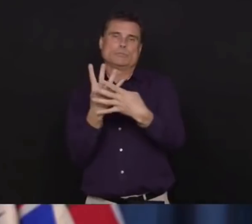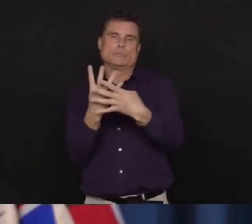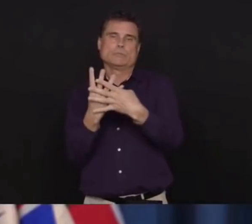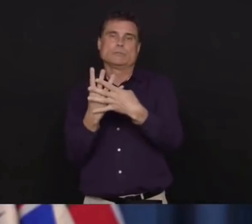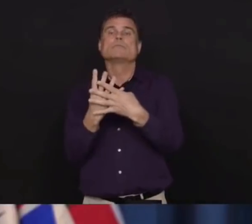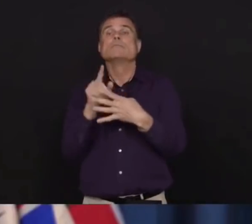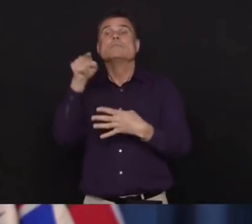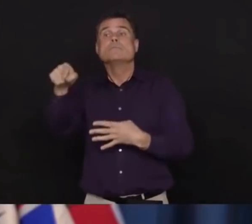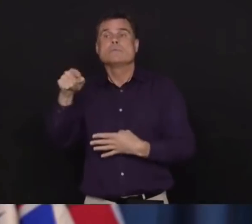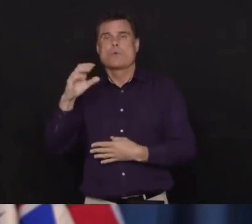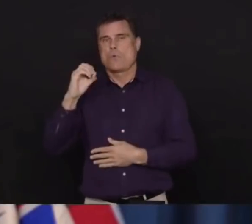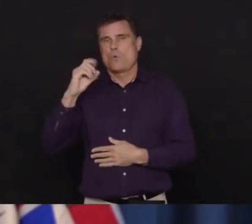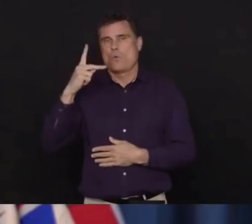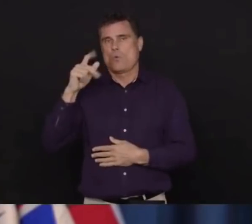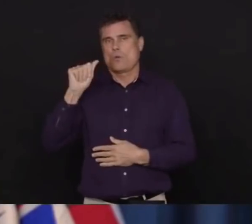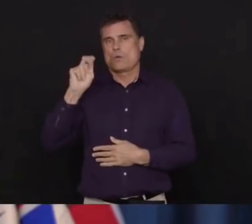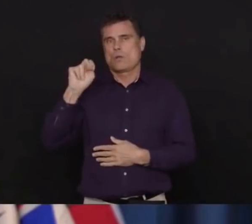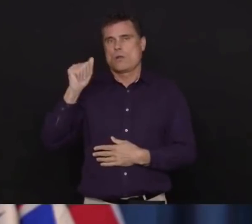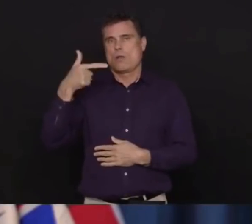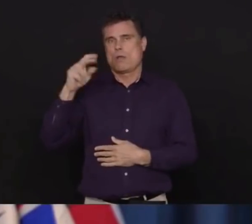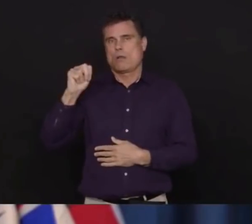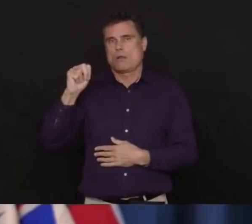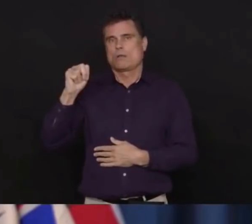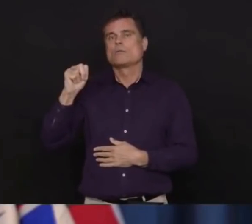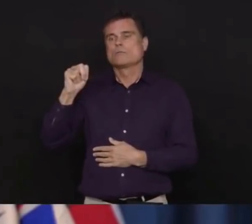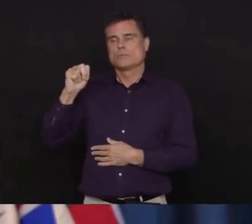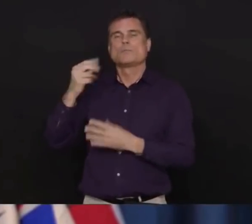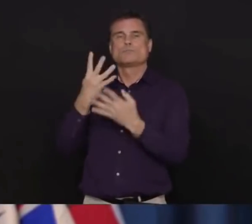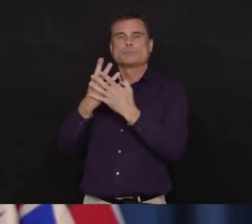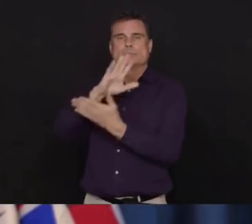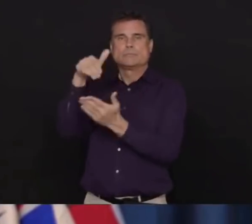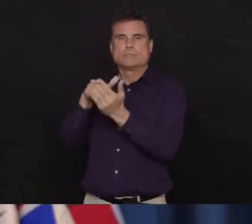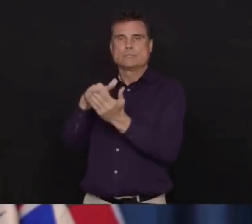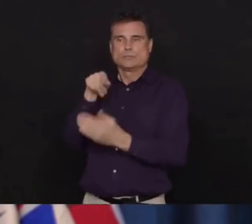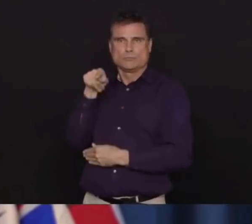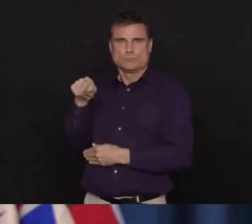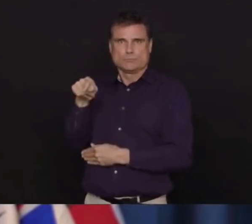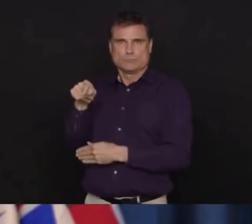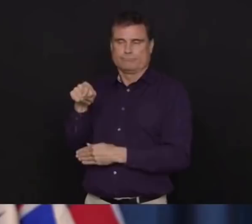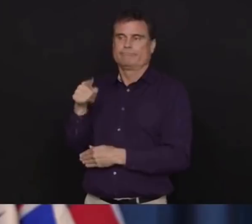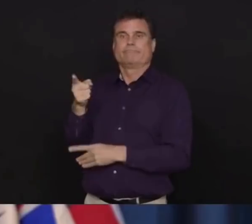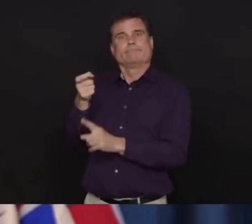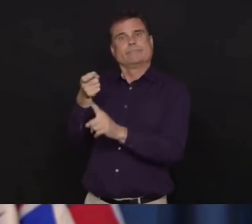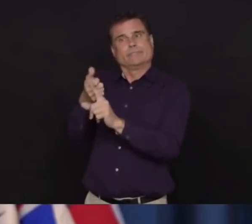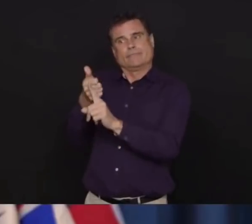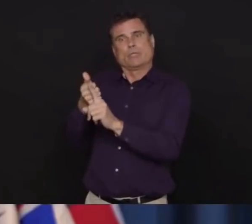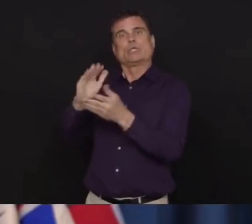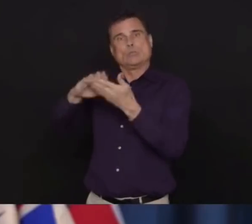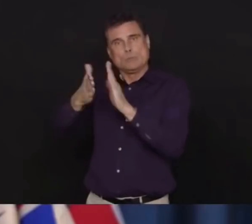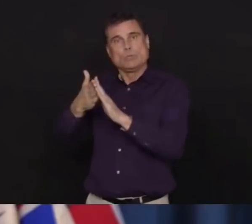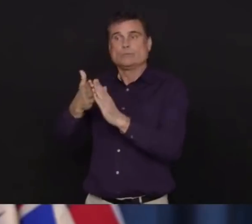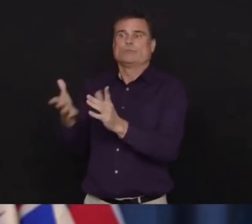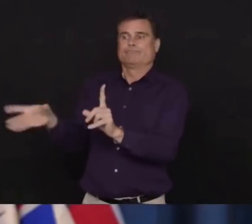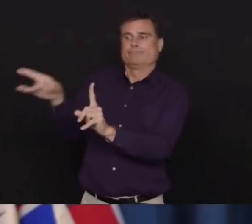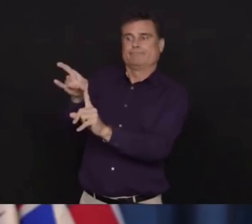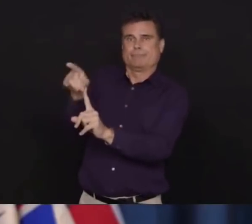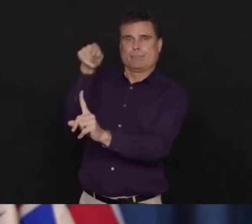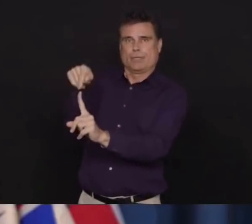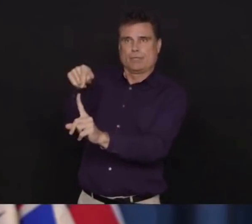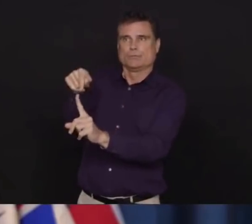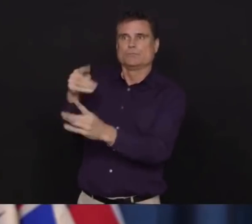health region. And this is, of course, something that we have been concerned about and planning for.